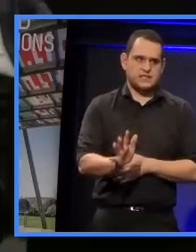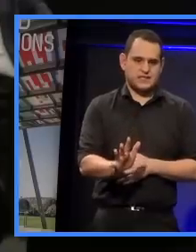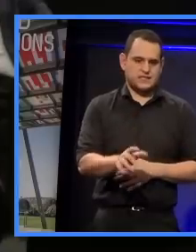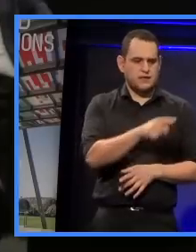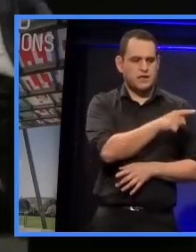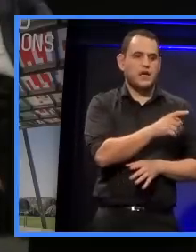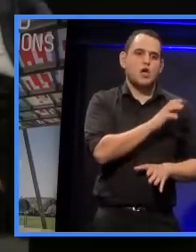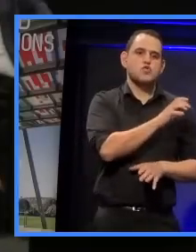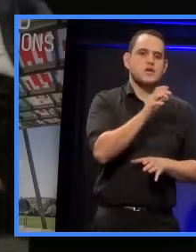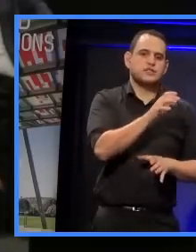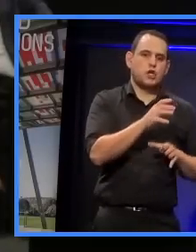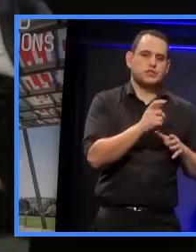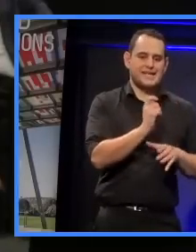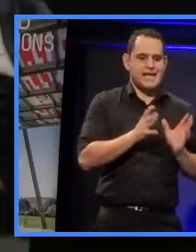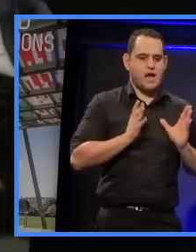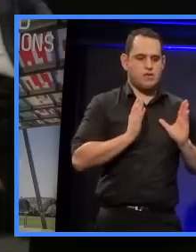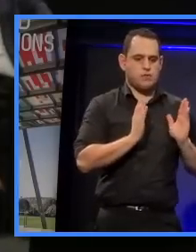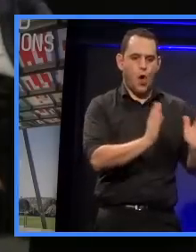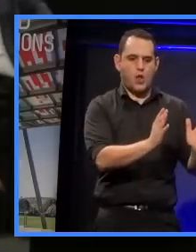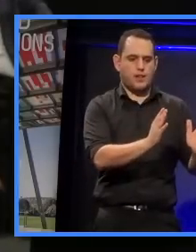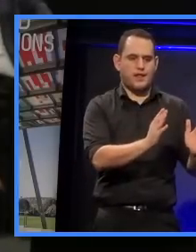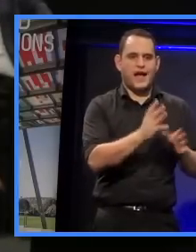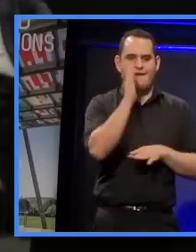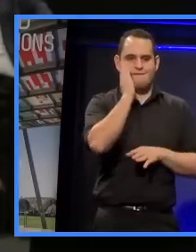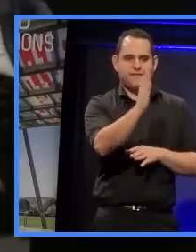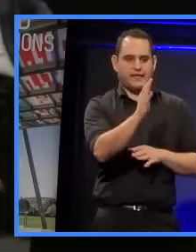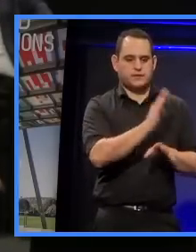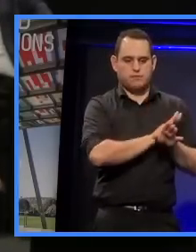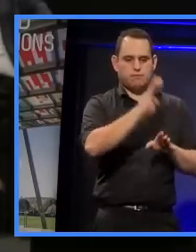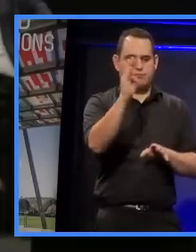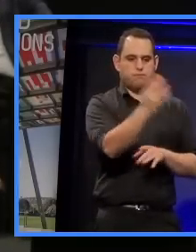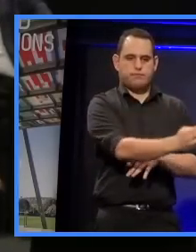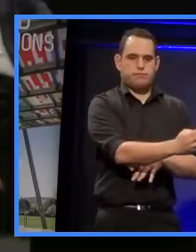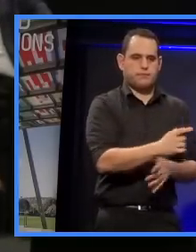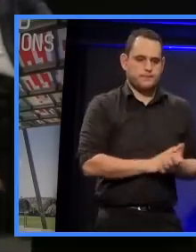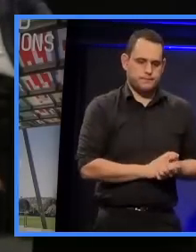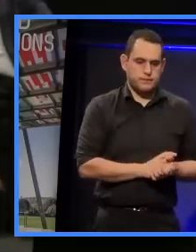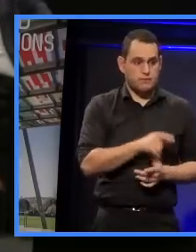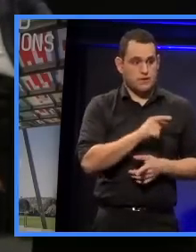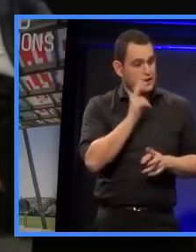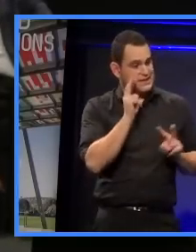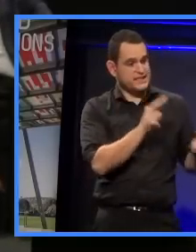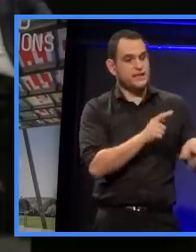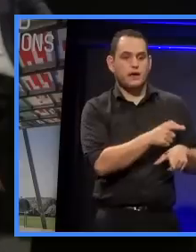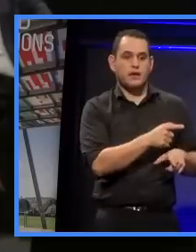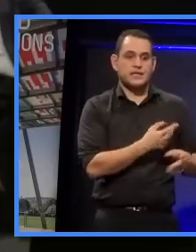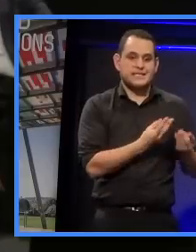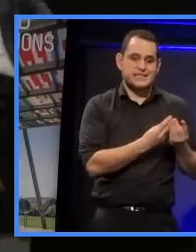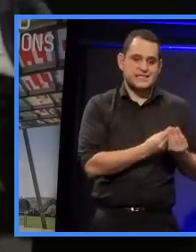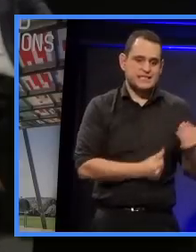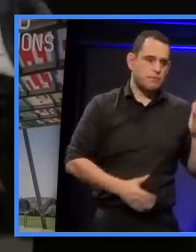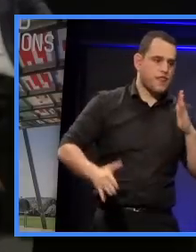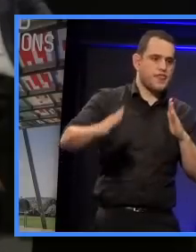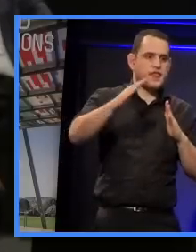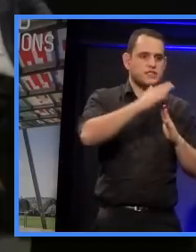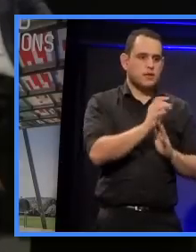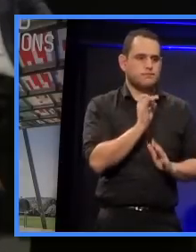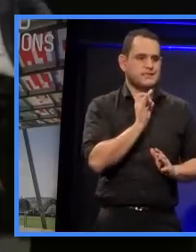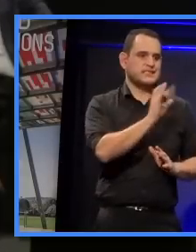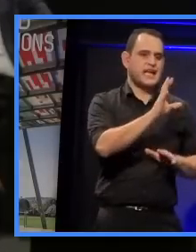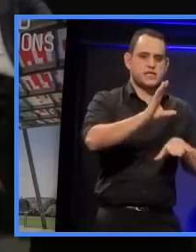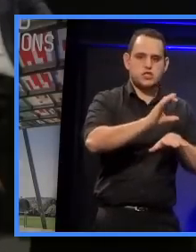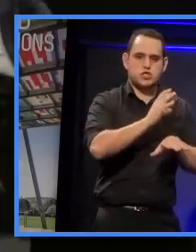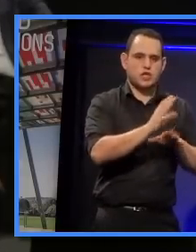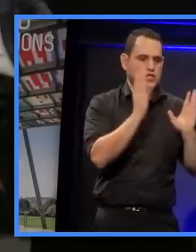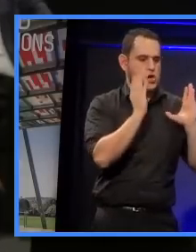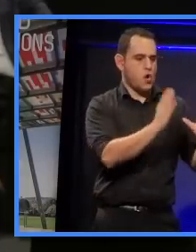all flat reflectors. And it's recognised as one of the top, recently published top ten concert